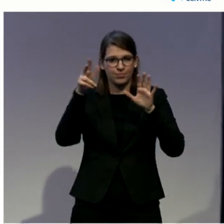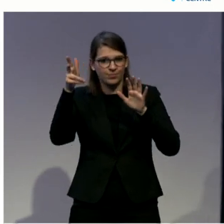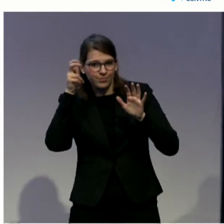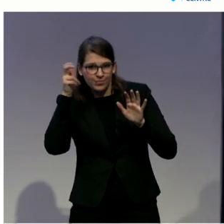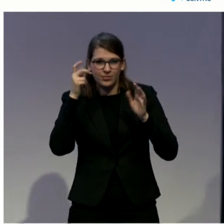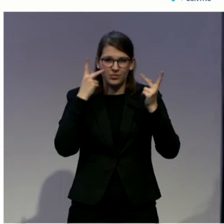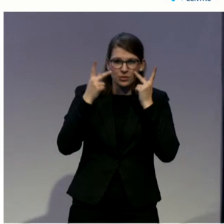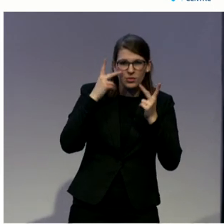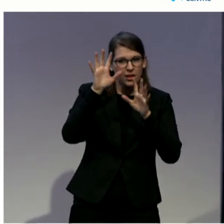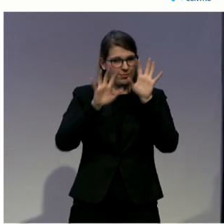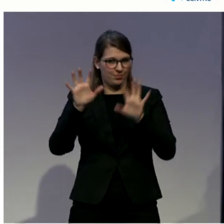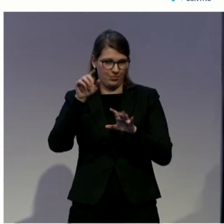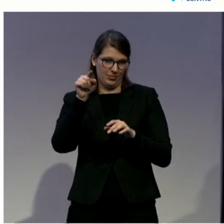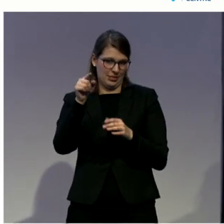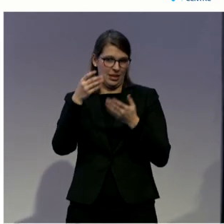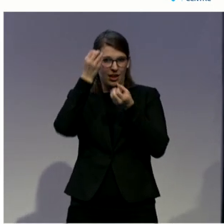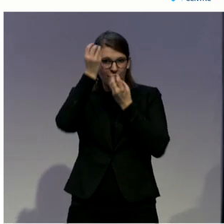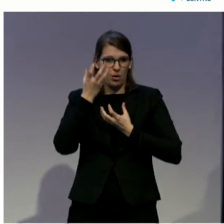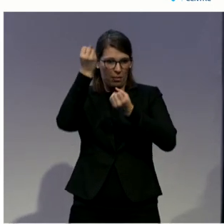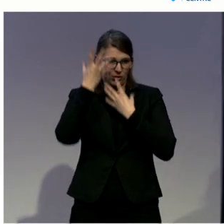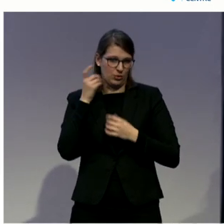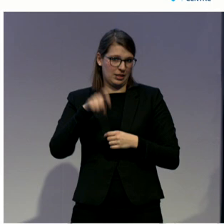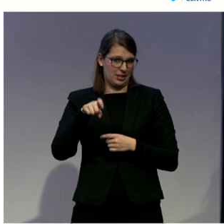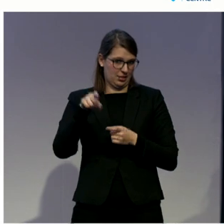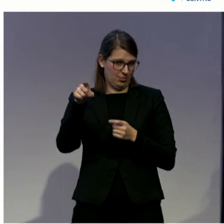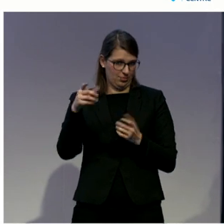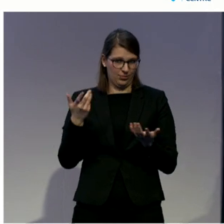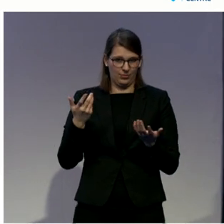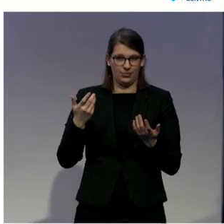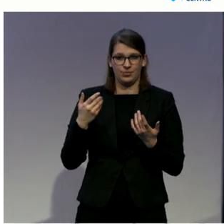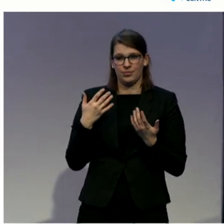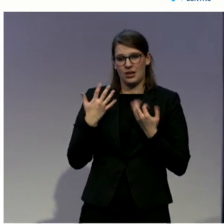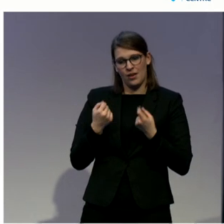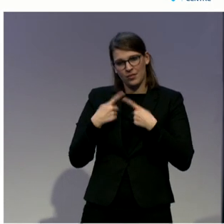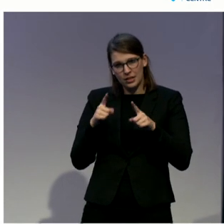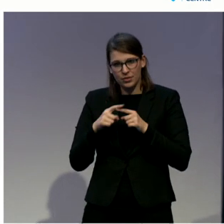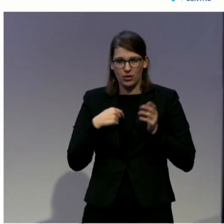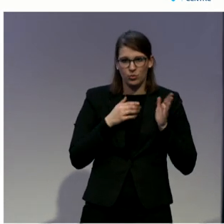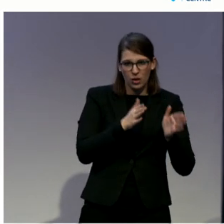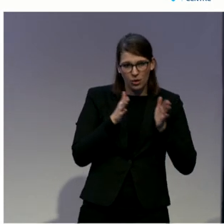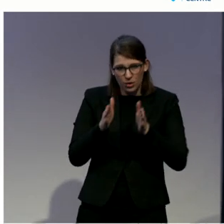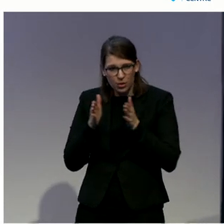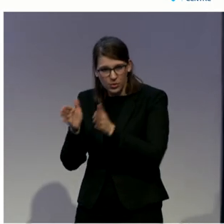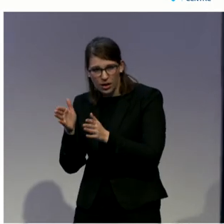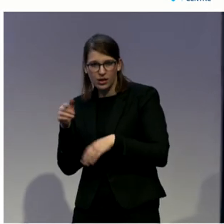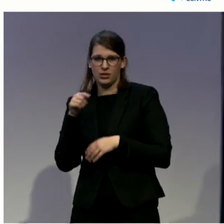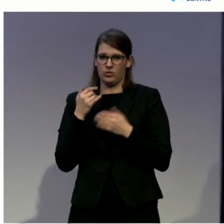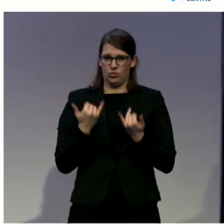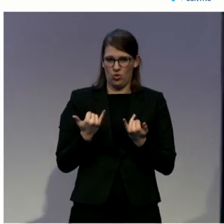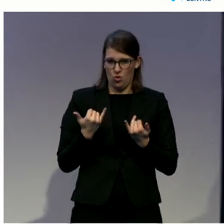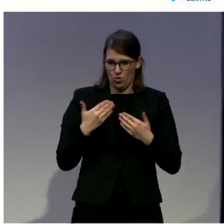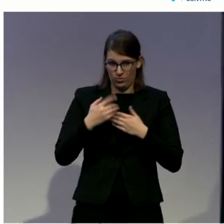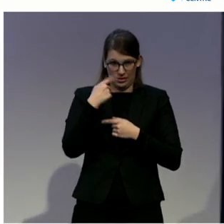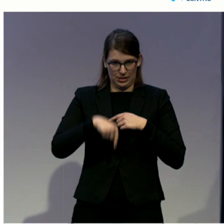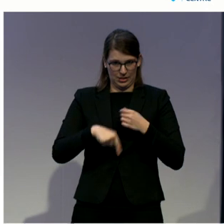will be implemented during the course of this year and will allow those jurors to discharge this important civil duty